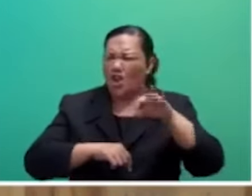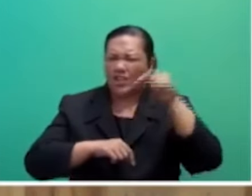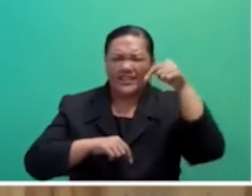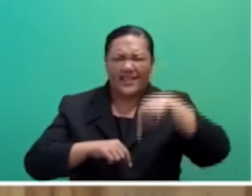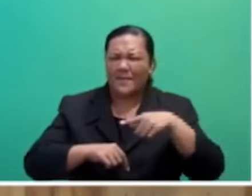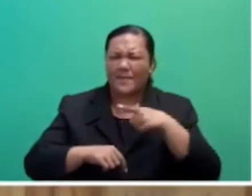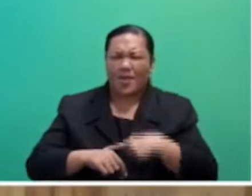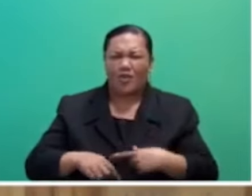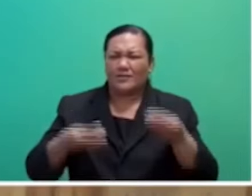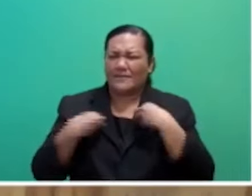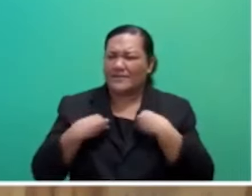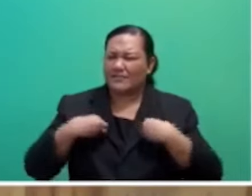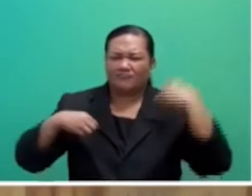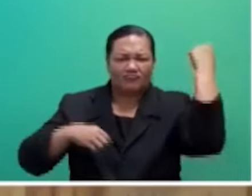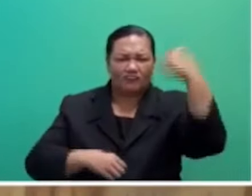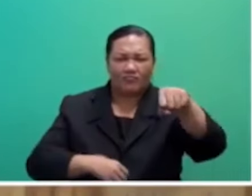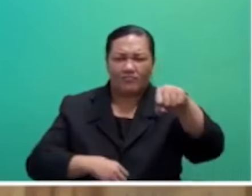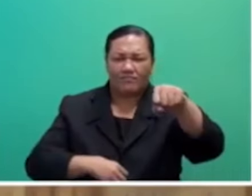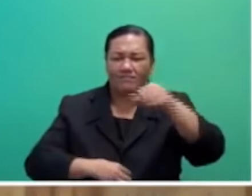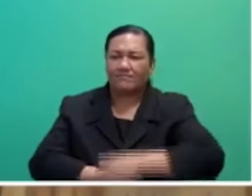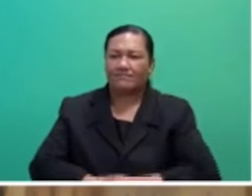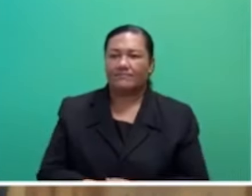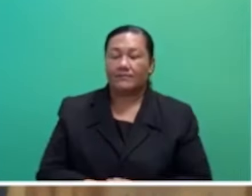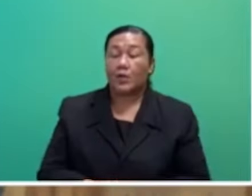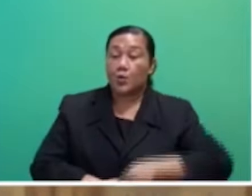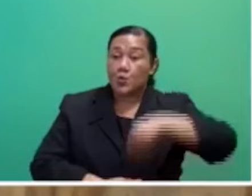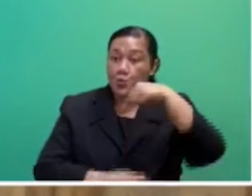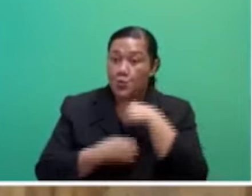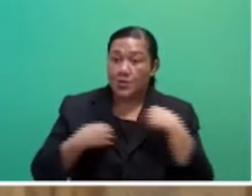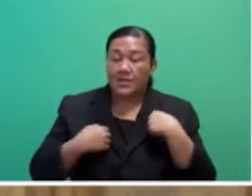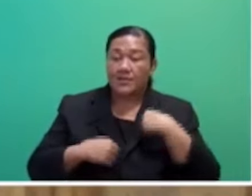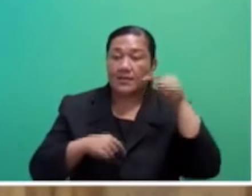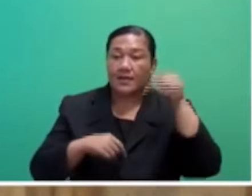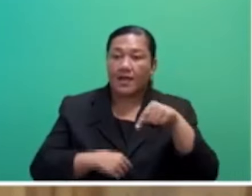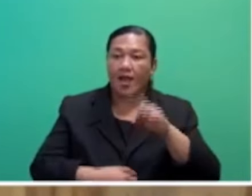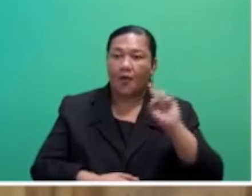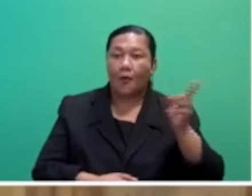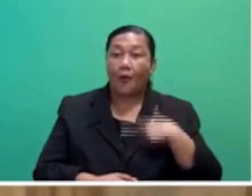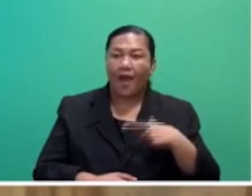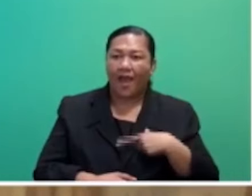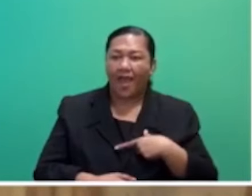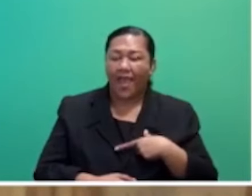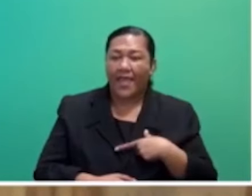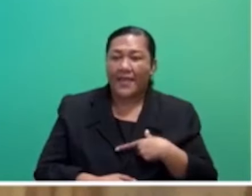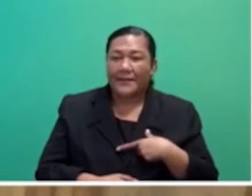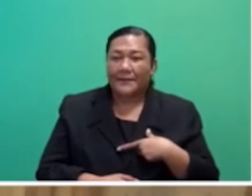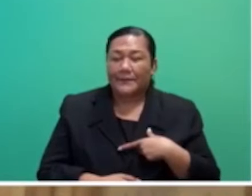businesses and business people. We are not here because of some companies or NGOs.